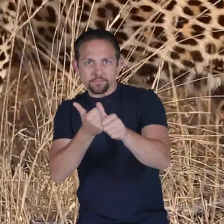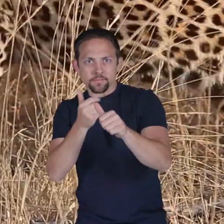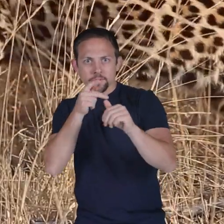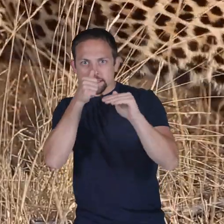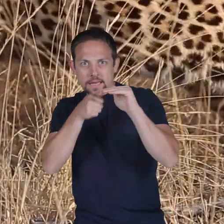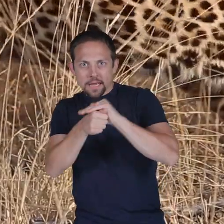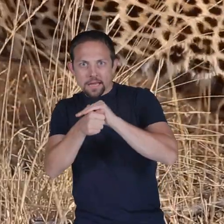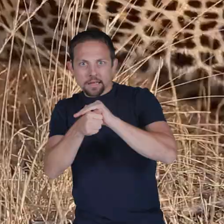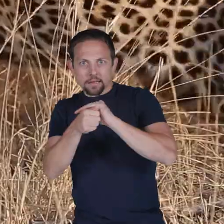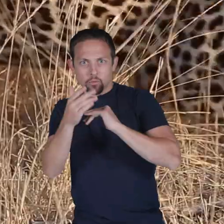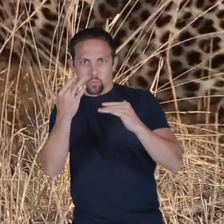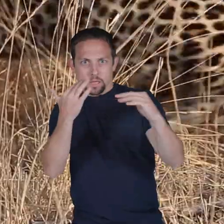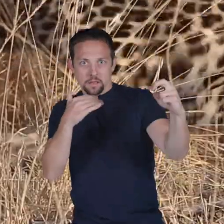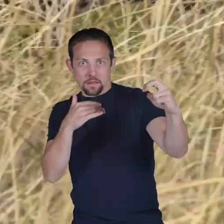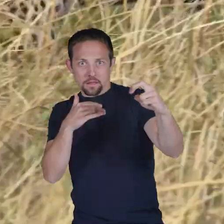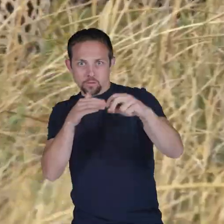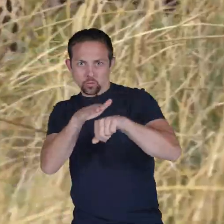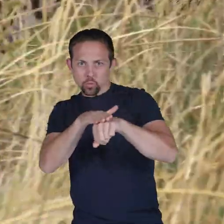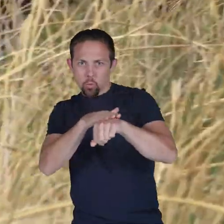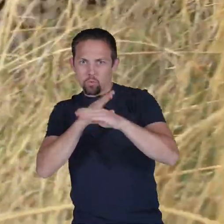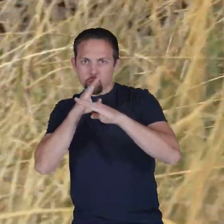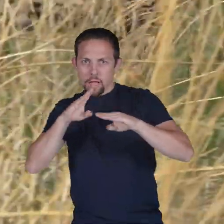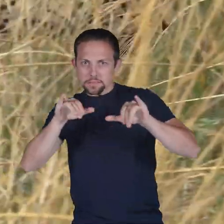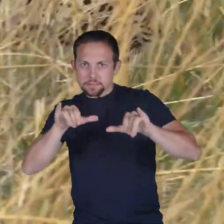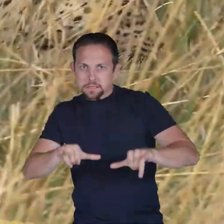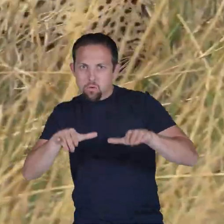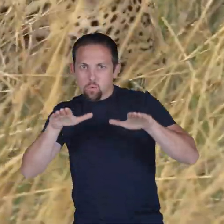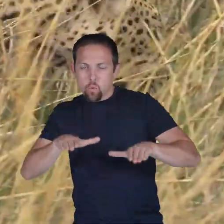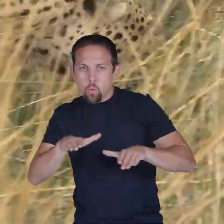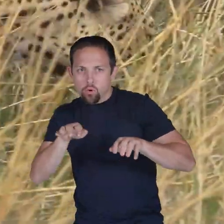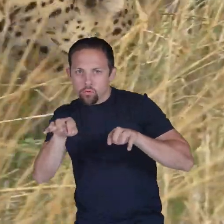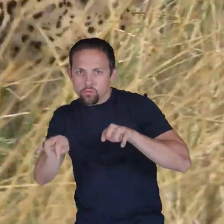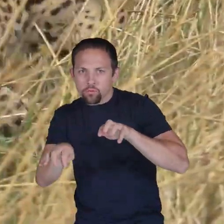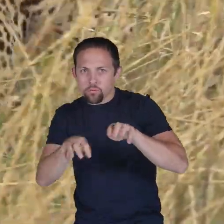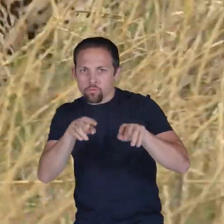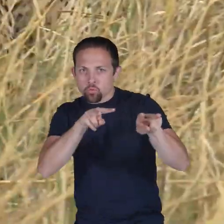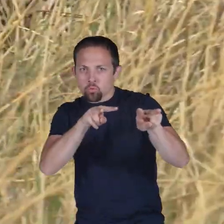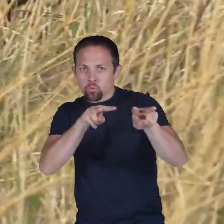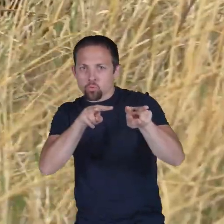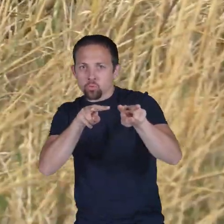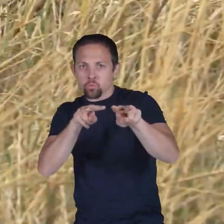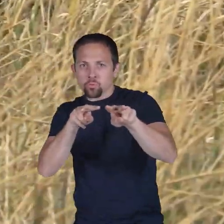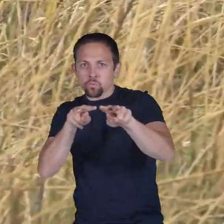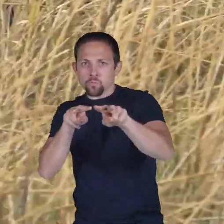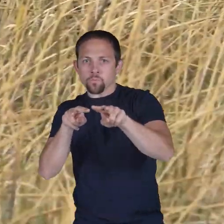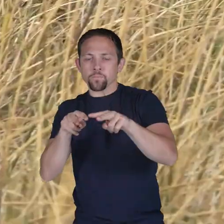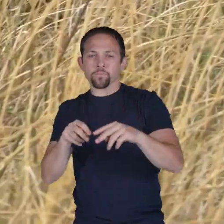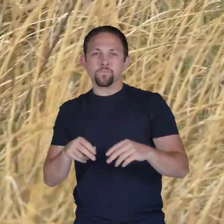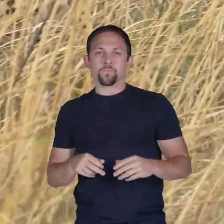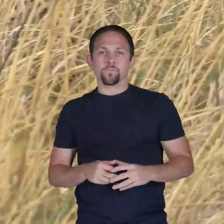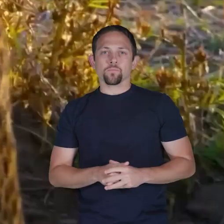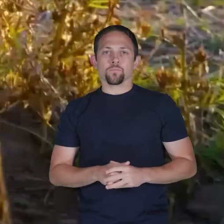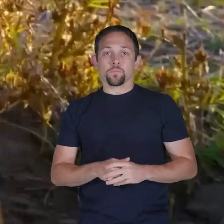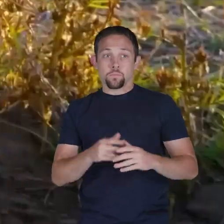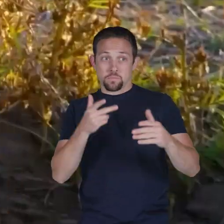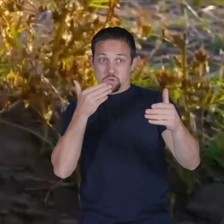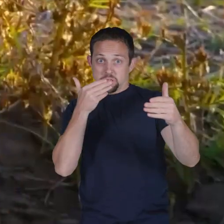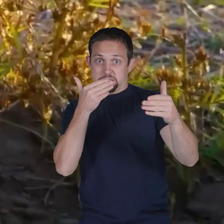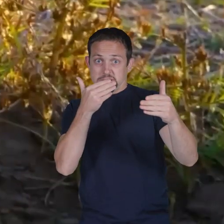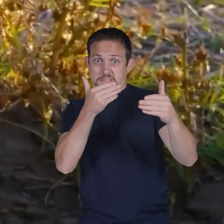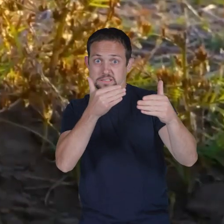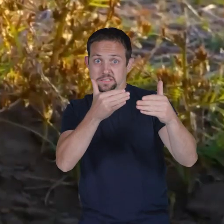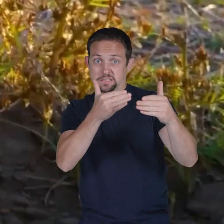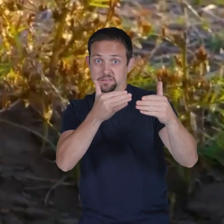sneak up on their prey slowly and quietly staying low to the ground then